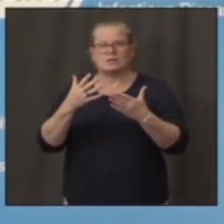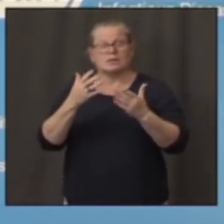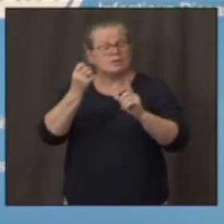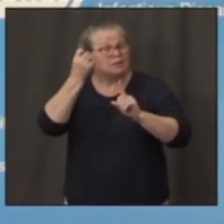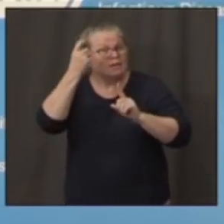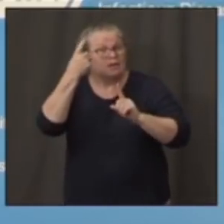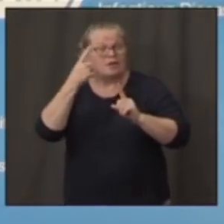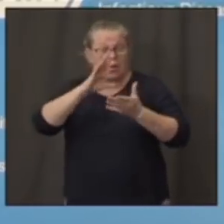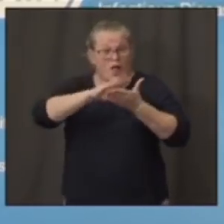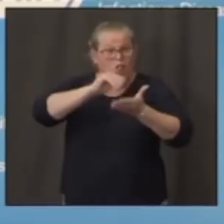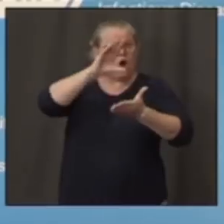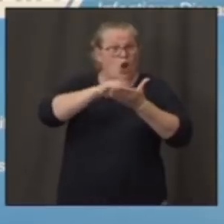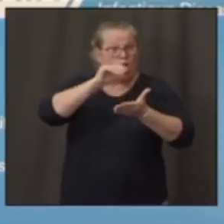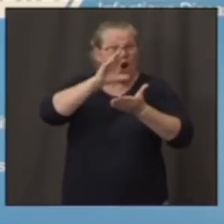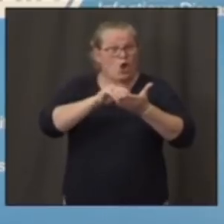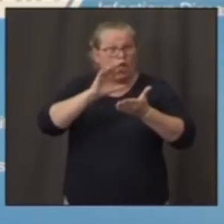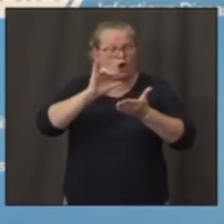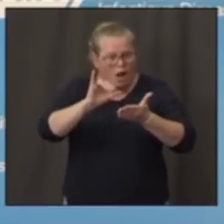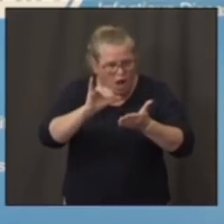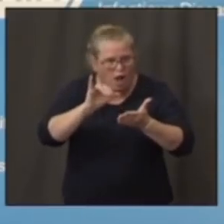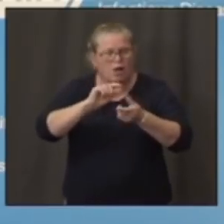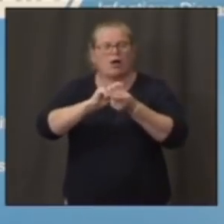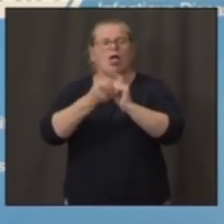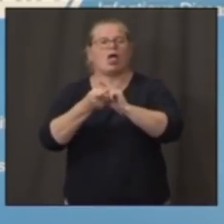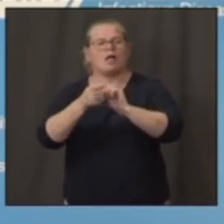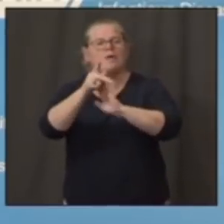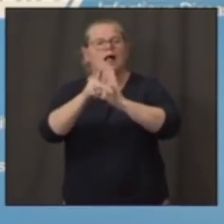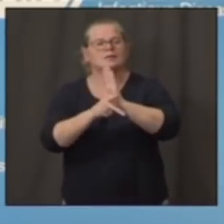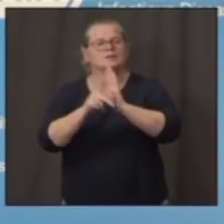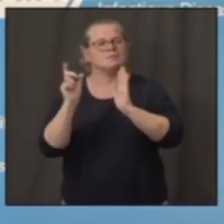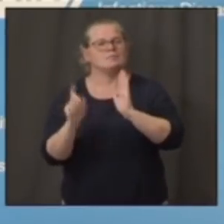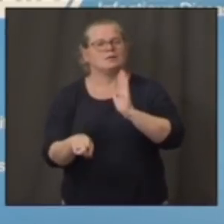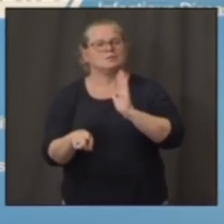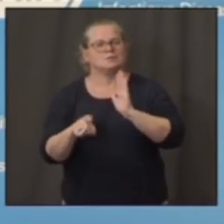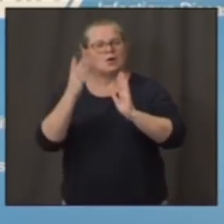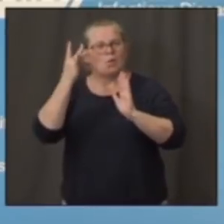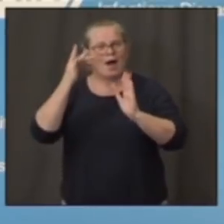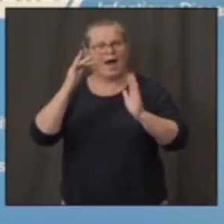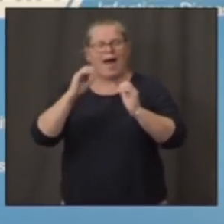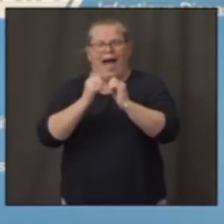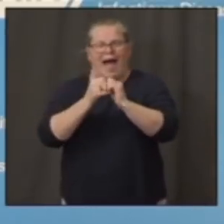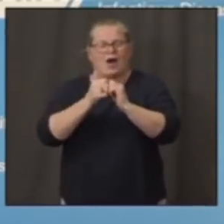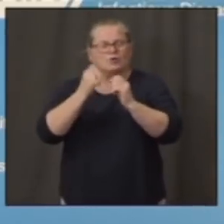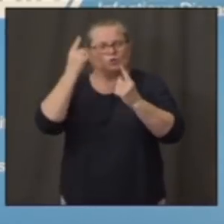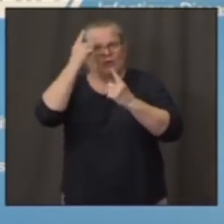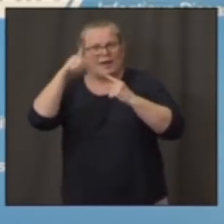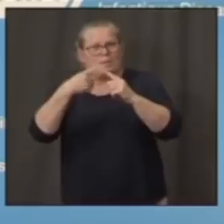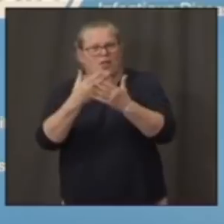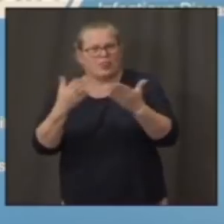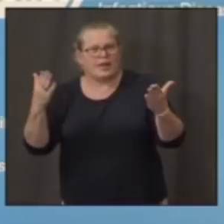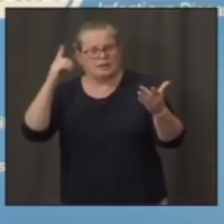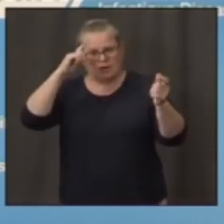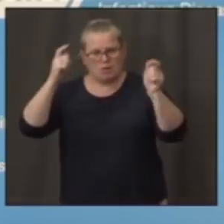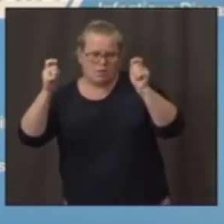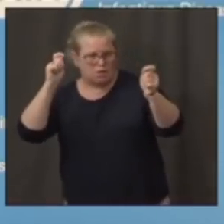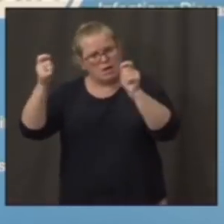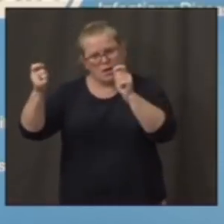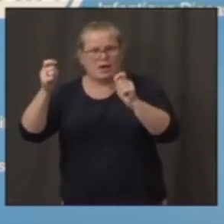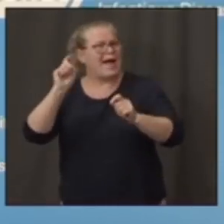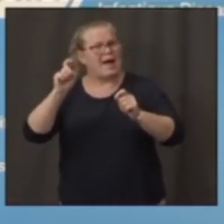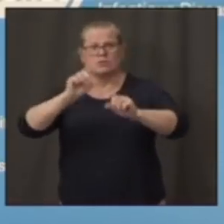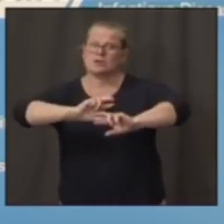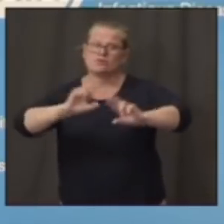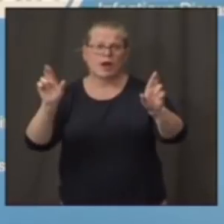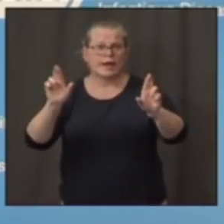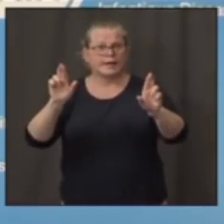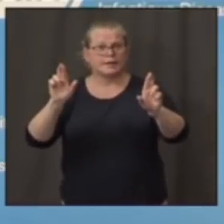change what our policy is and how we think about things. So what do we know now that could change? A